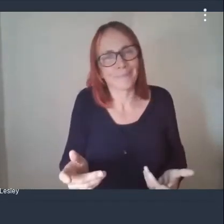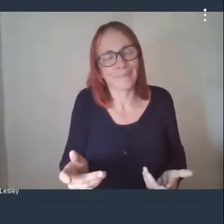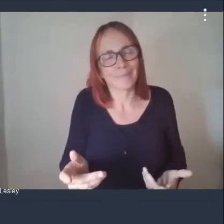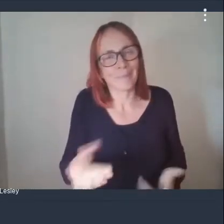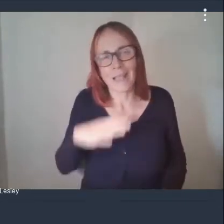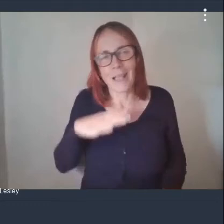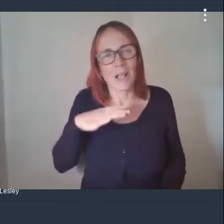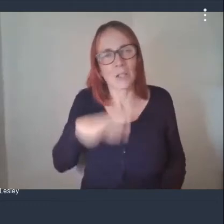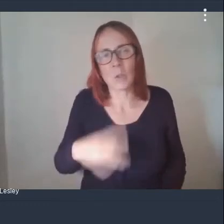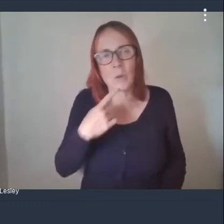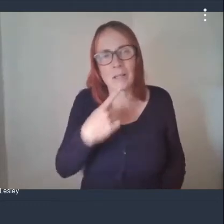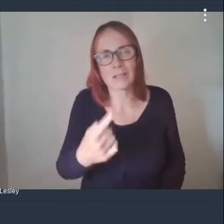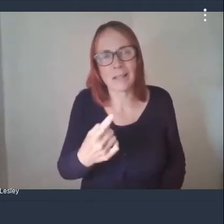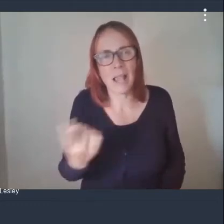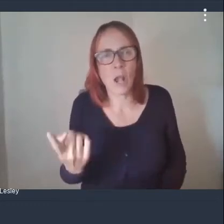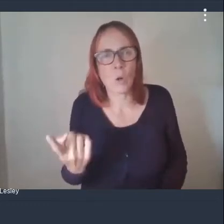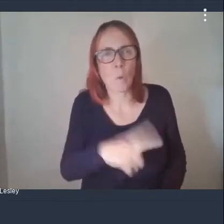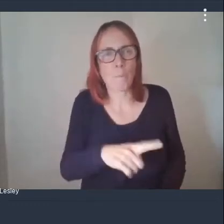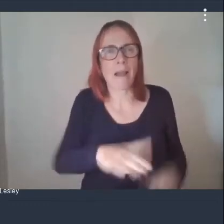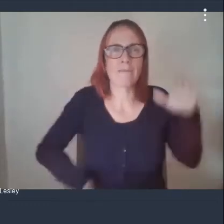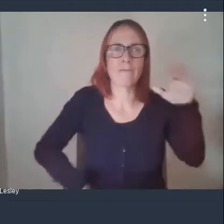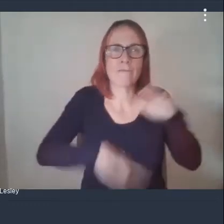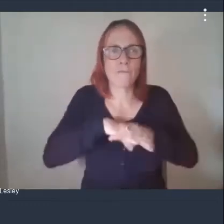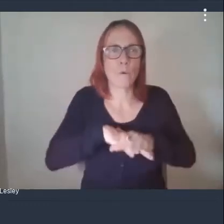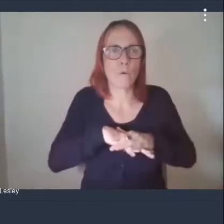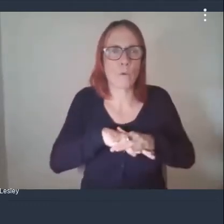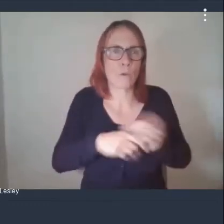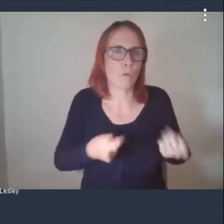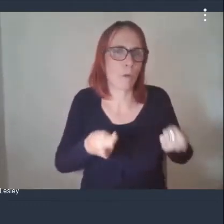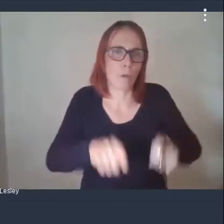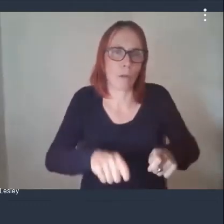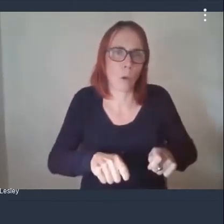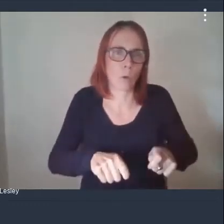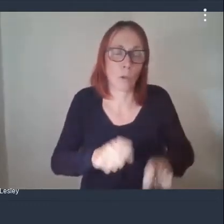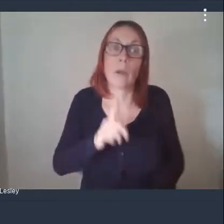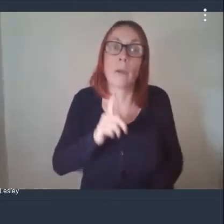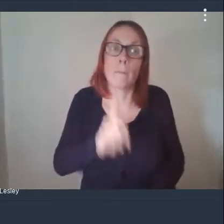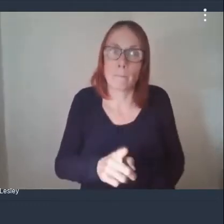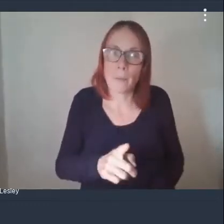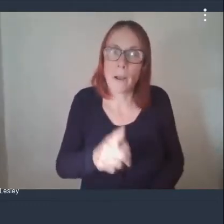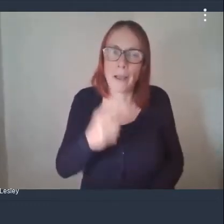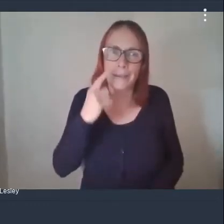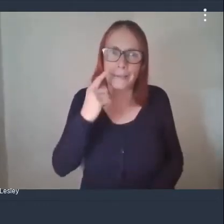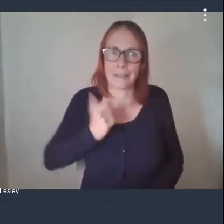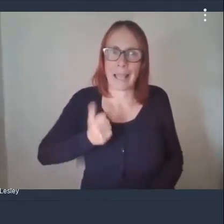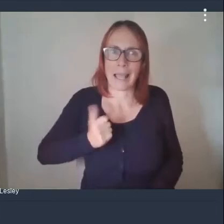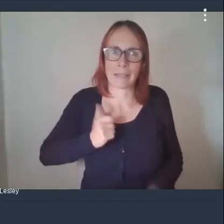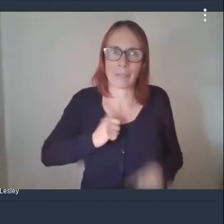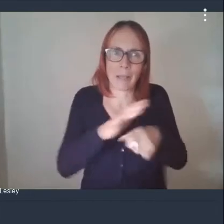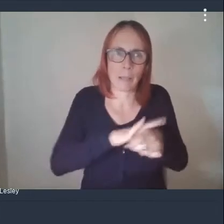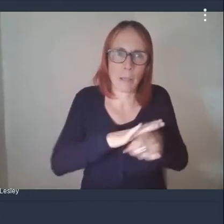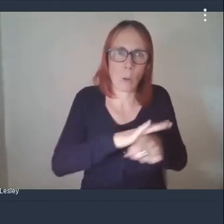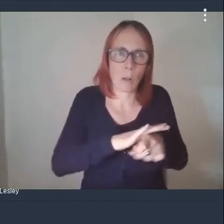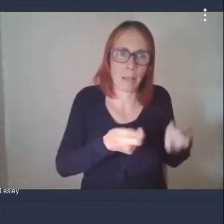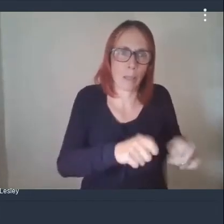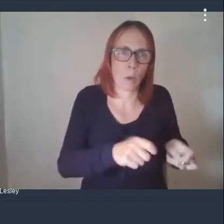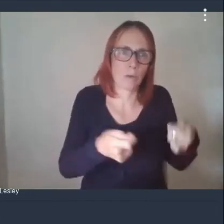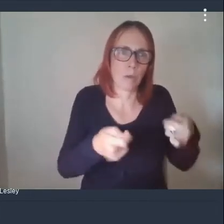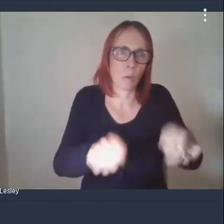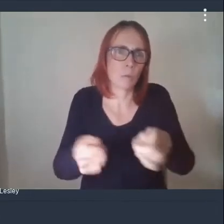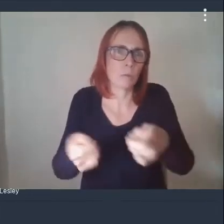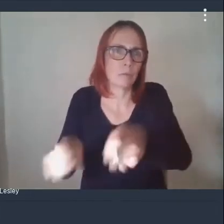go back to a national lockdown again but i think there's certainly going to be a prevalence of localized lockdowns um